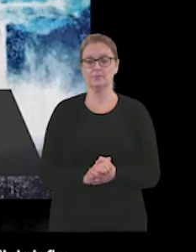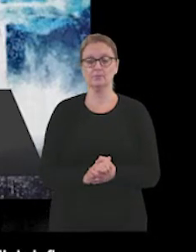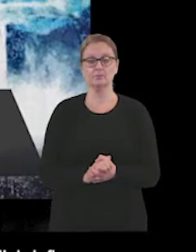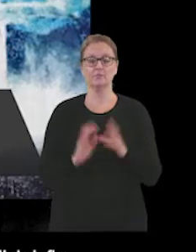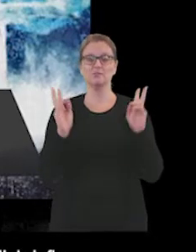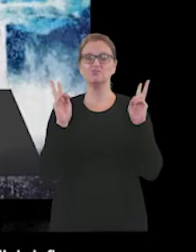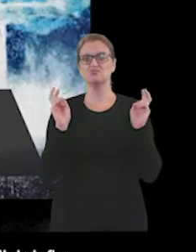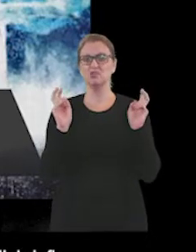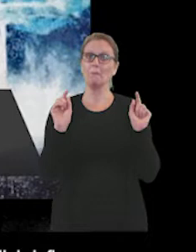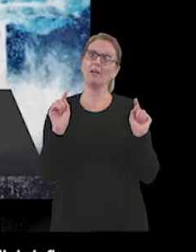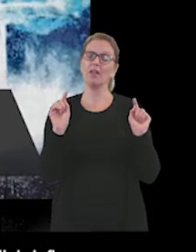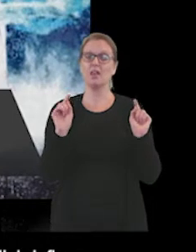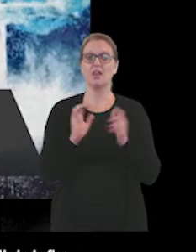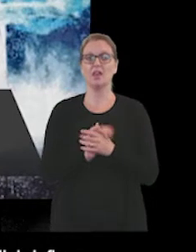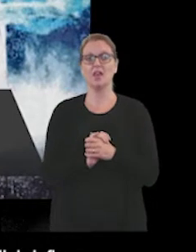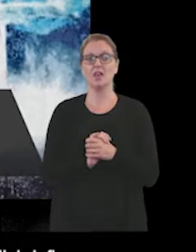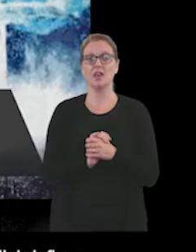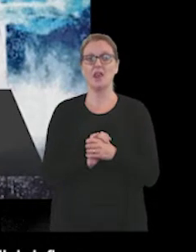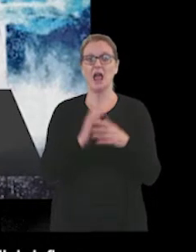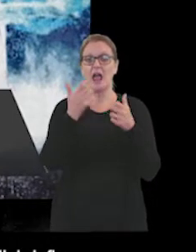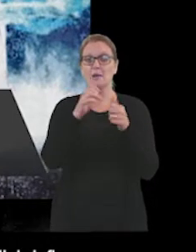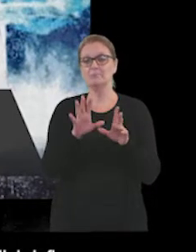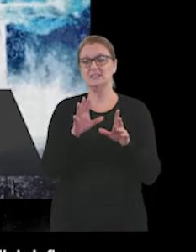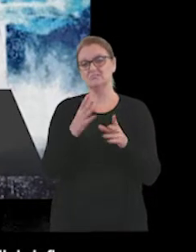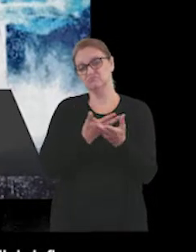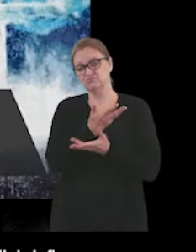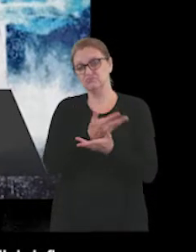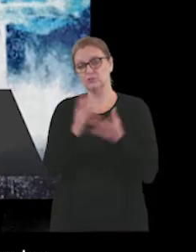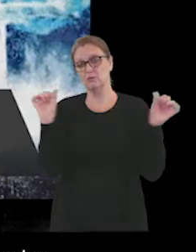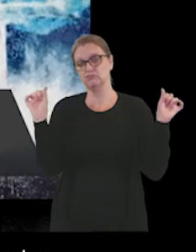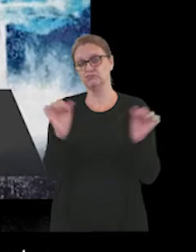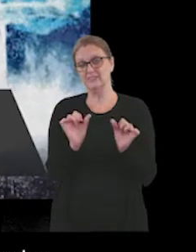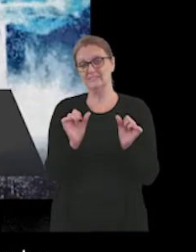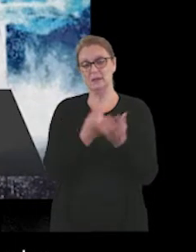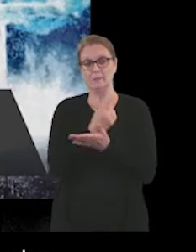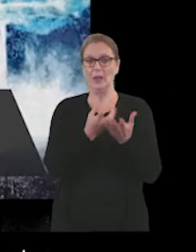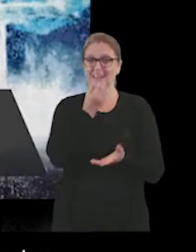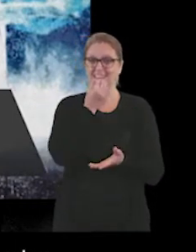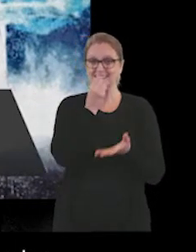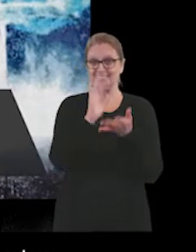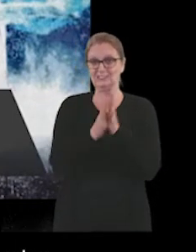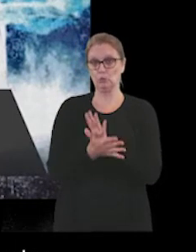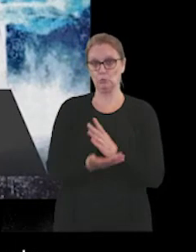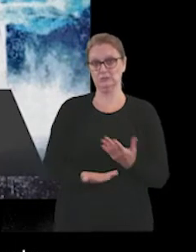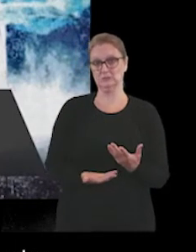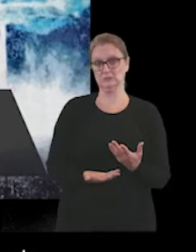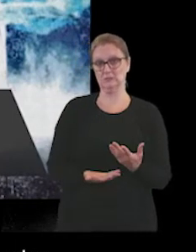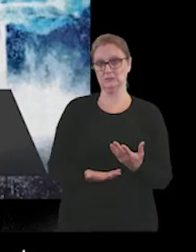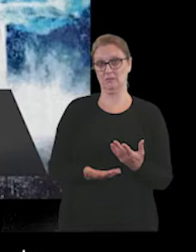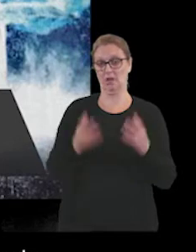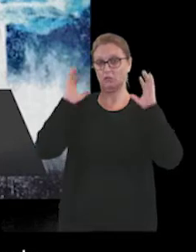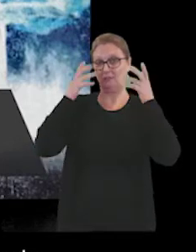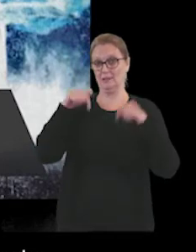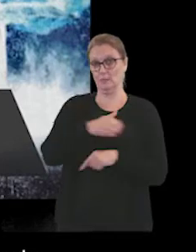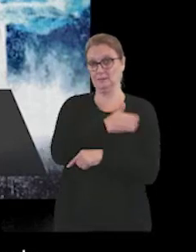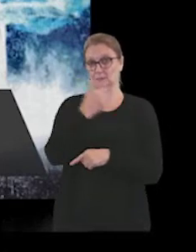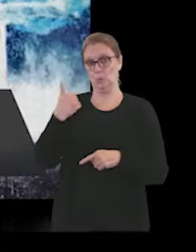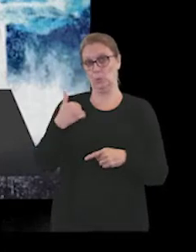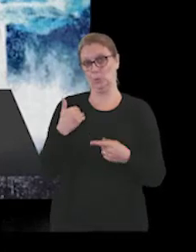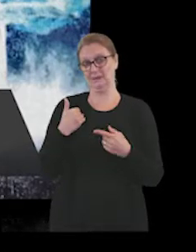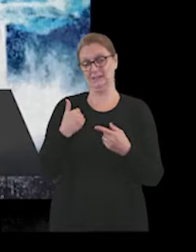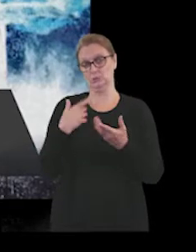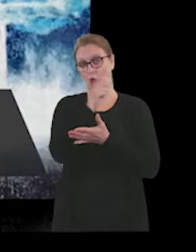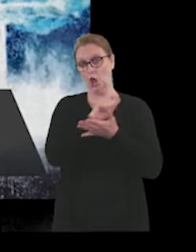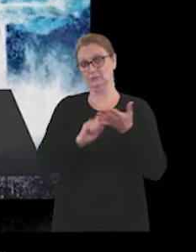Topical. I'm just going to talk briefly about eating disorders. On the national radio this morning, there was an article on the importance